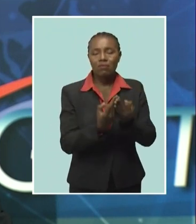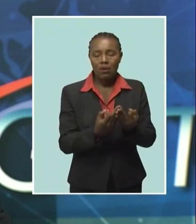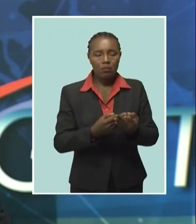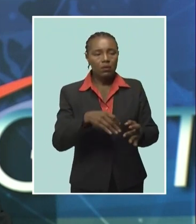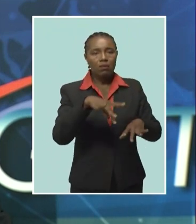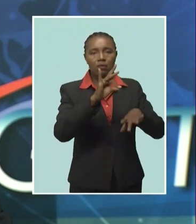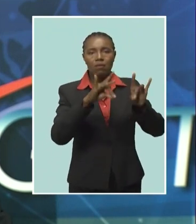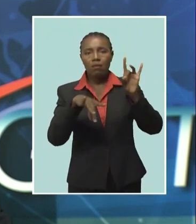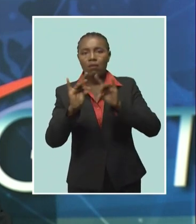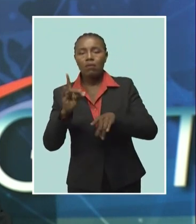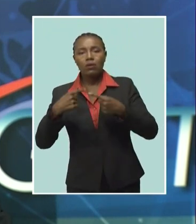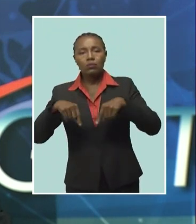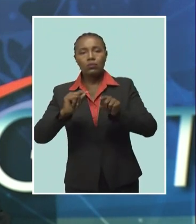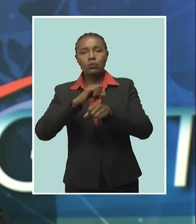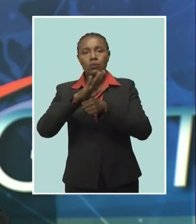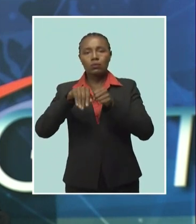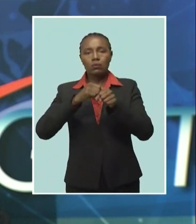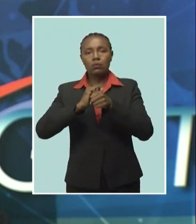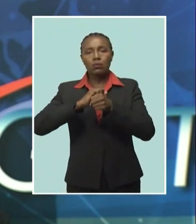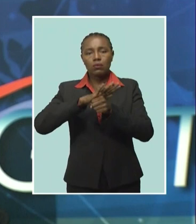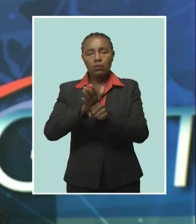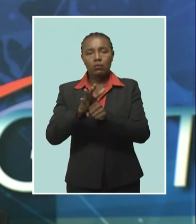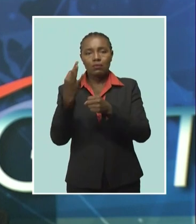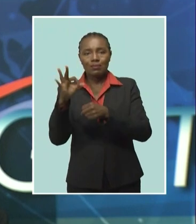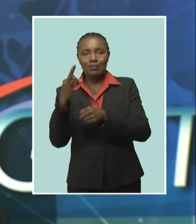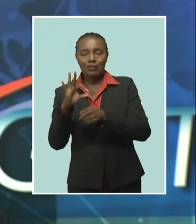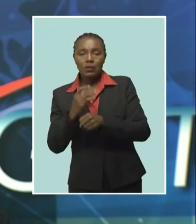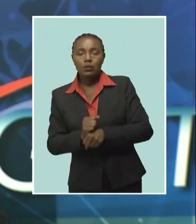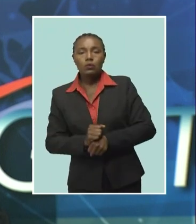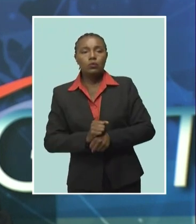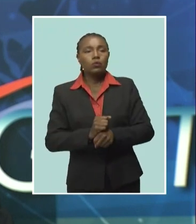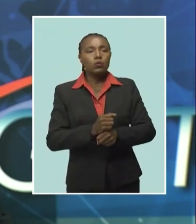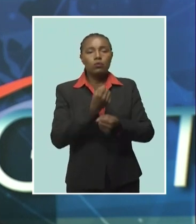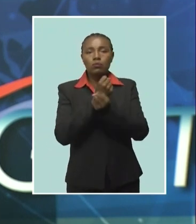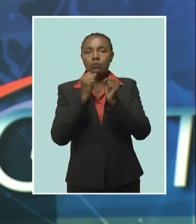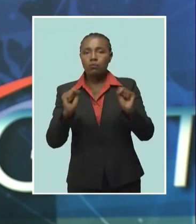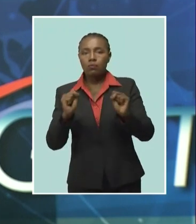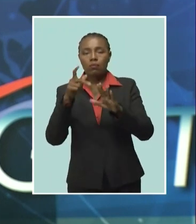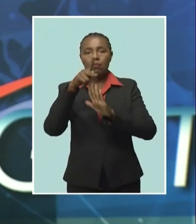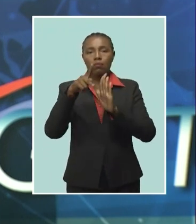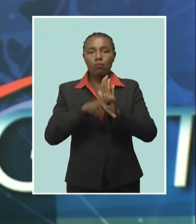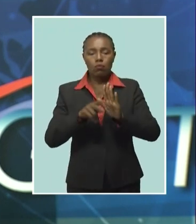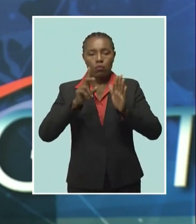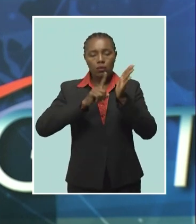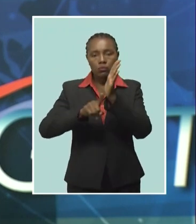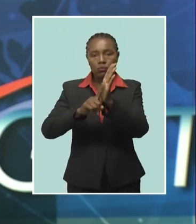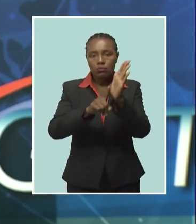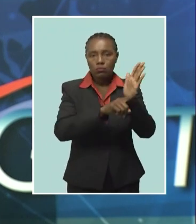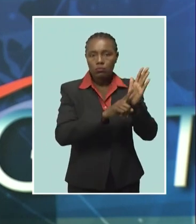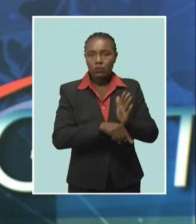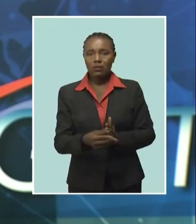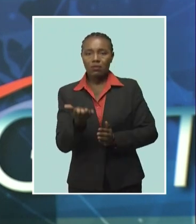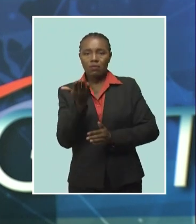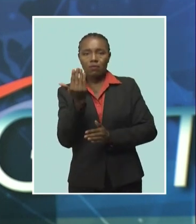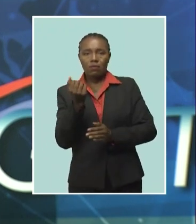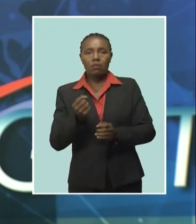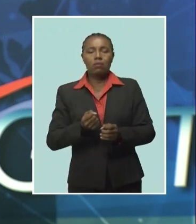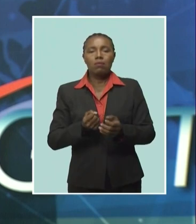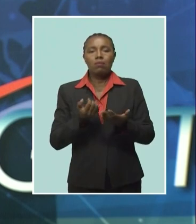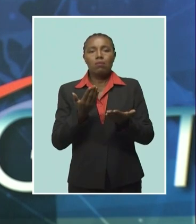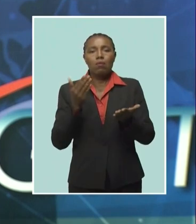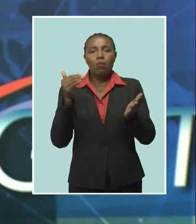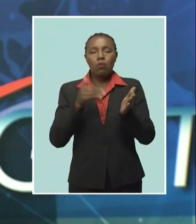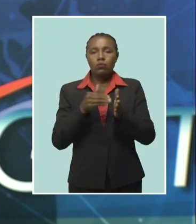during COVID-19 through the Survival Program Survey. She says the 1,500 people look forward to the assistance